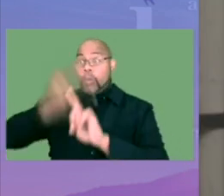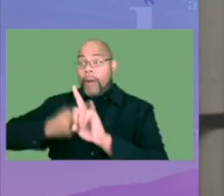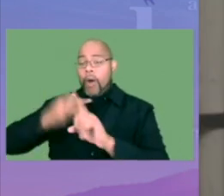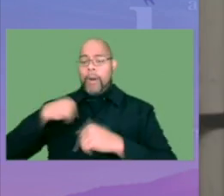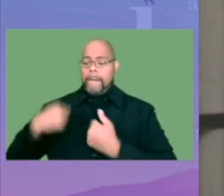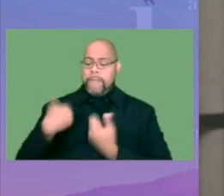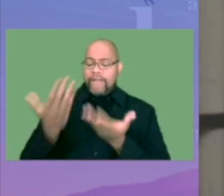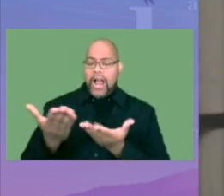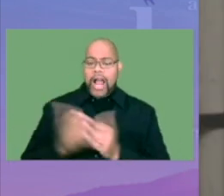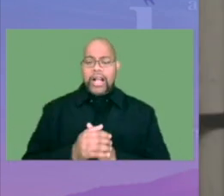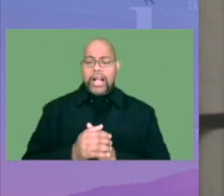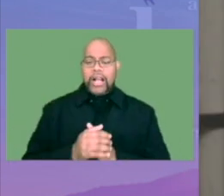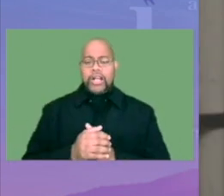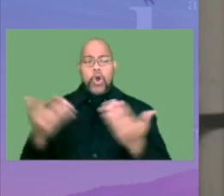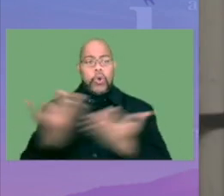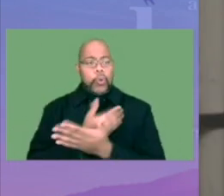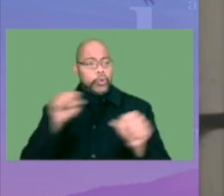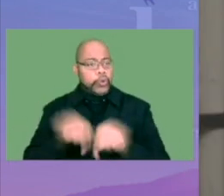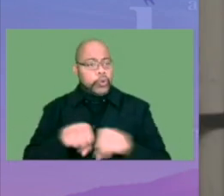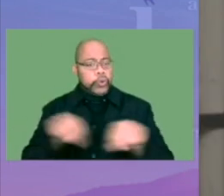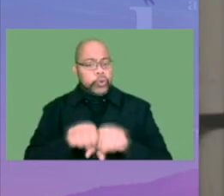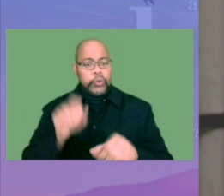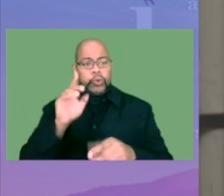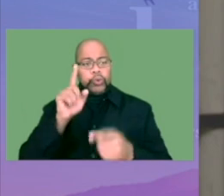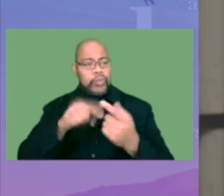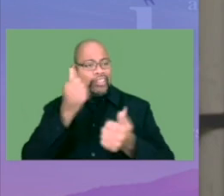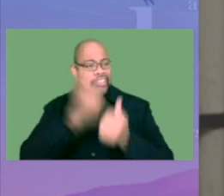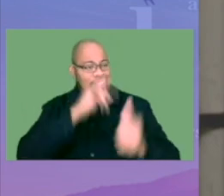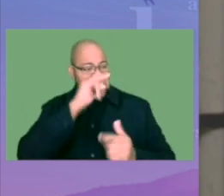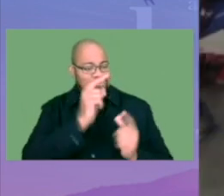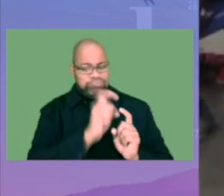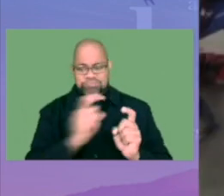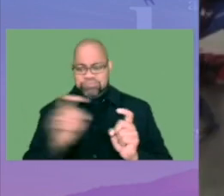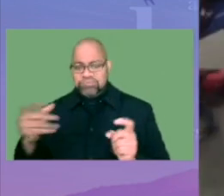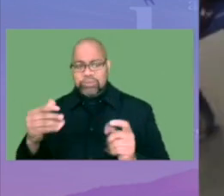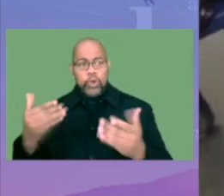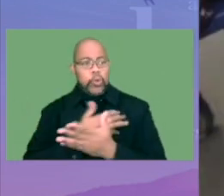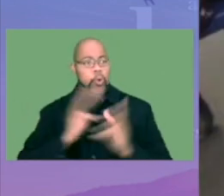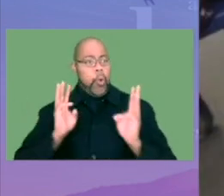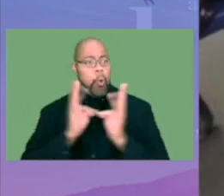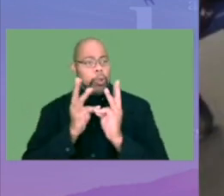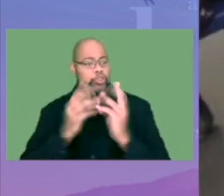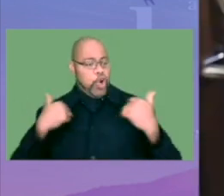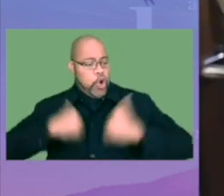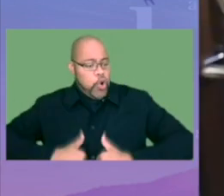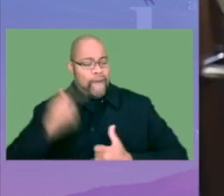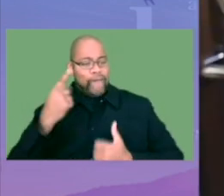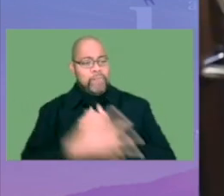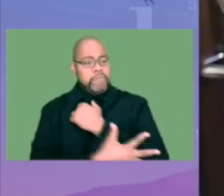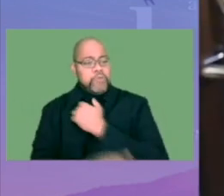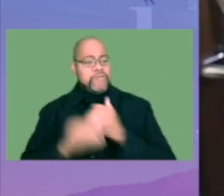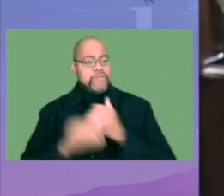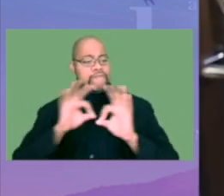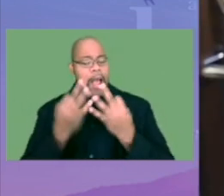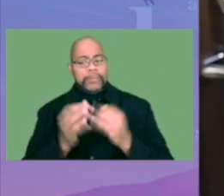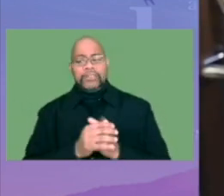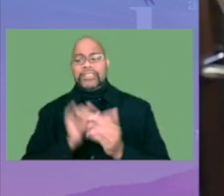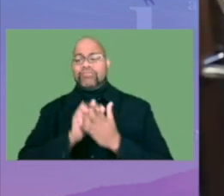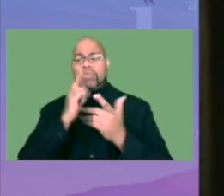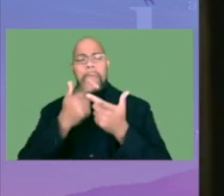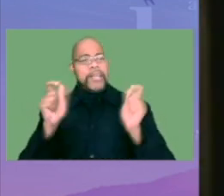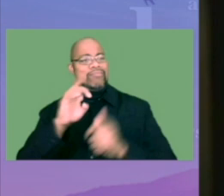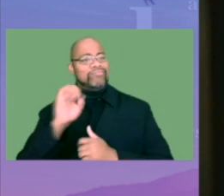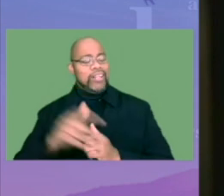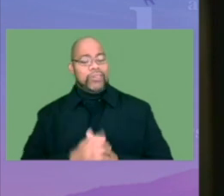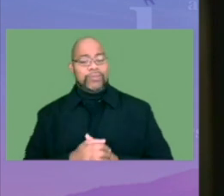provided a new pair of shoes to each of our children and a new winter coat. For impoverished families, it's a big deal. We're